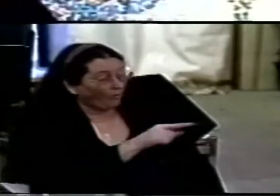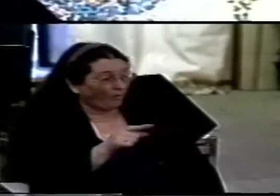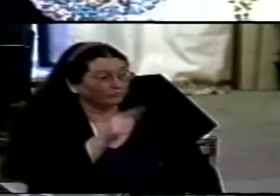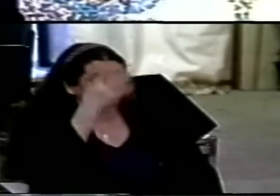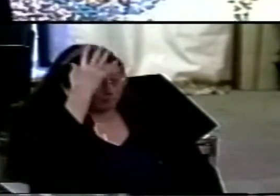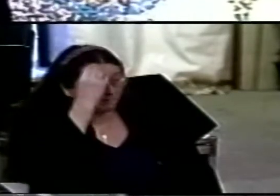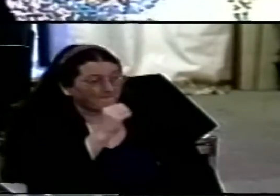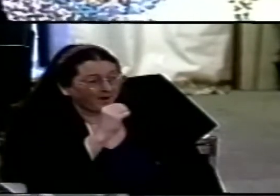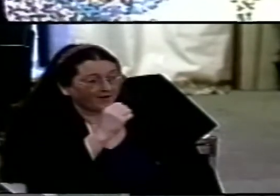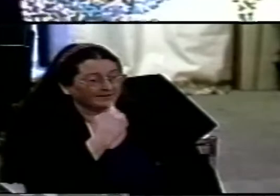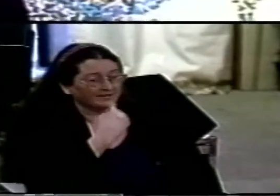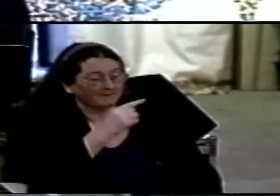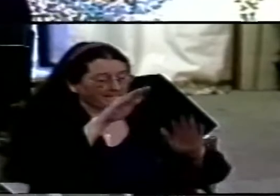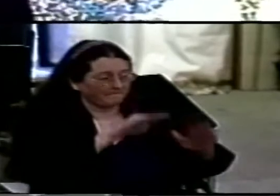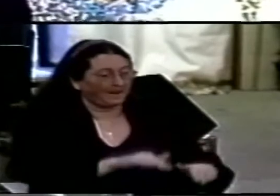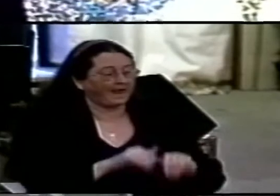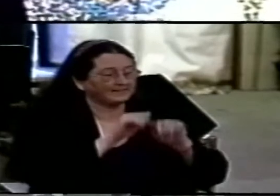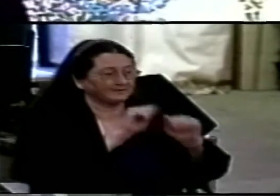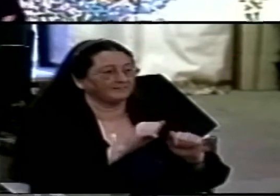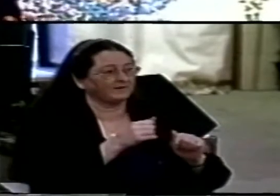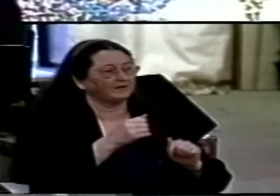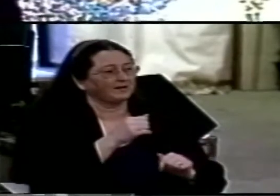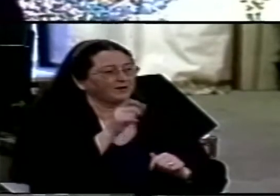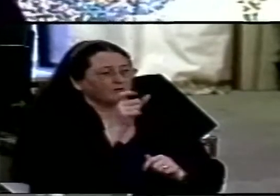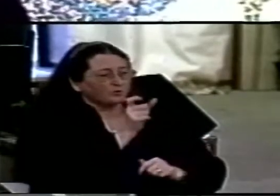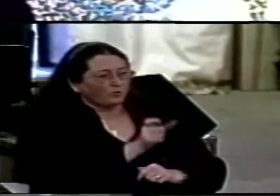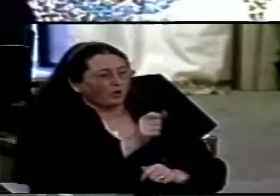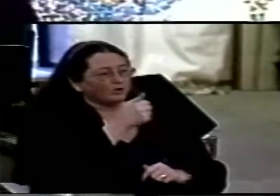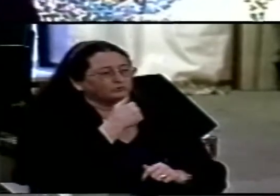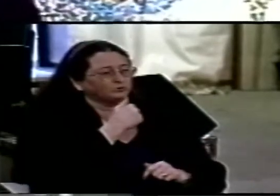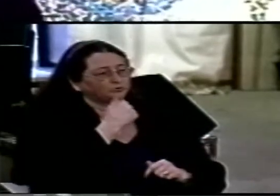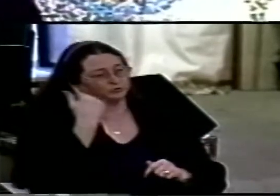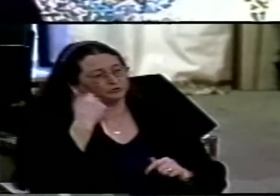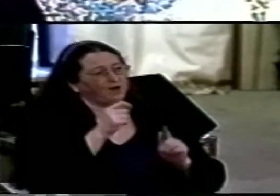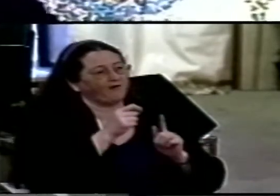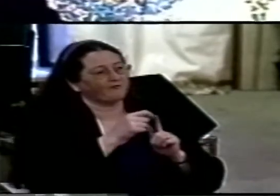Toronto blessing I have to say phenomena because I'm an objective person